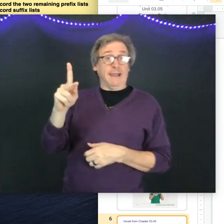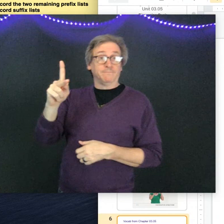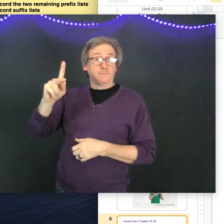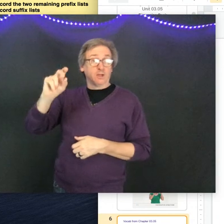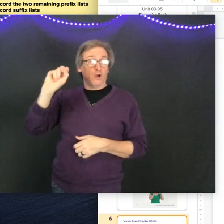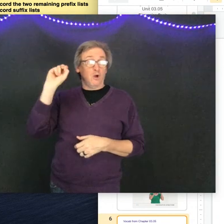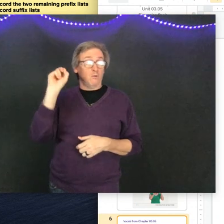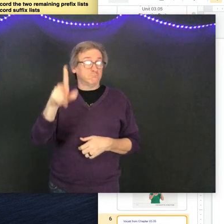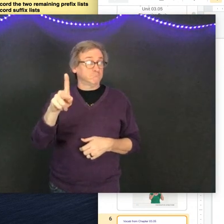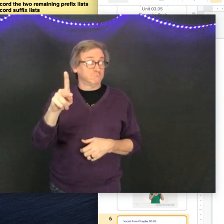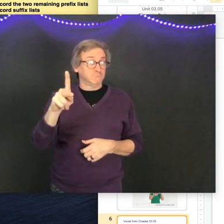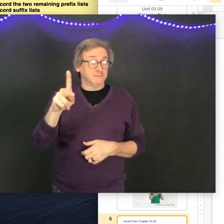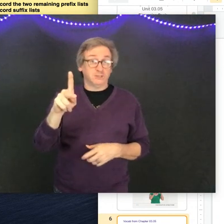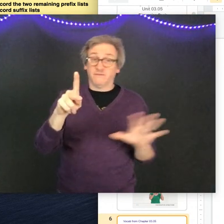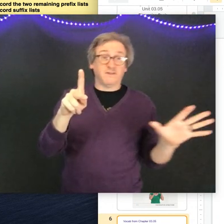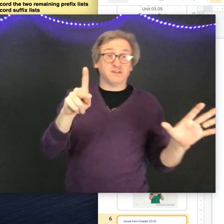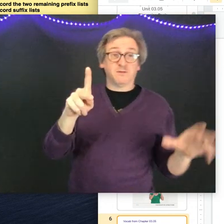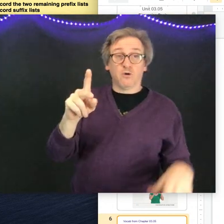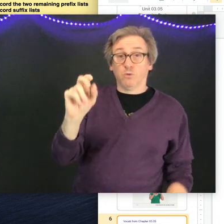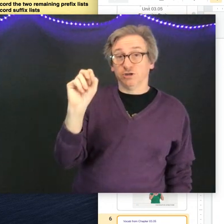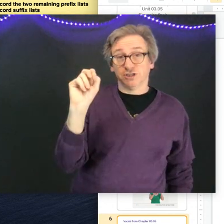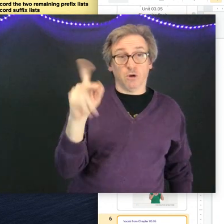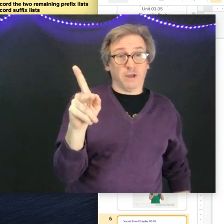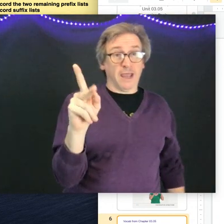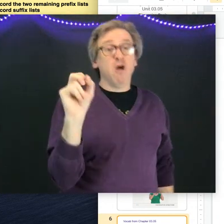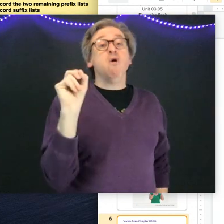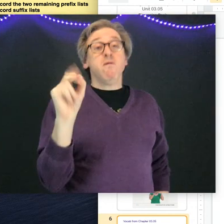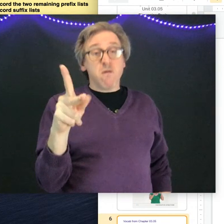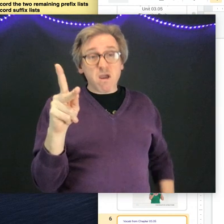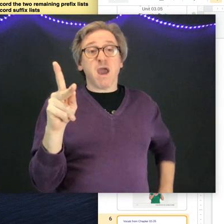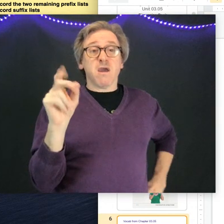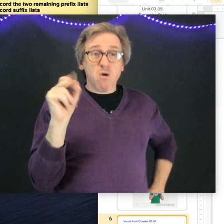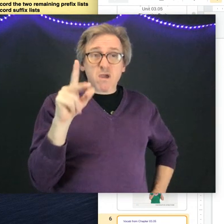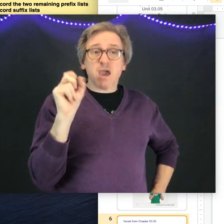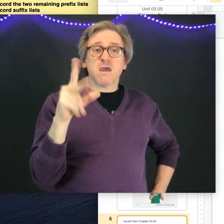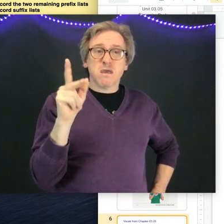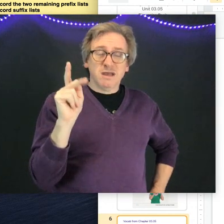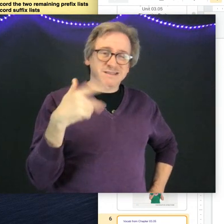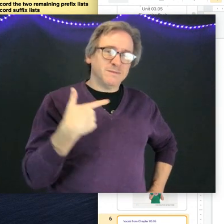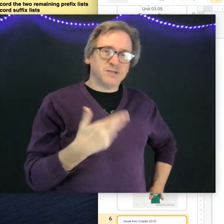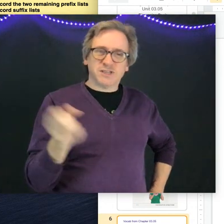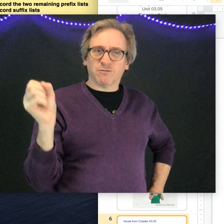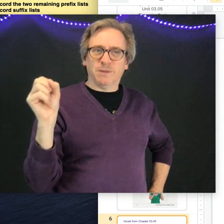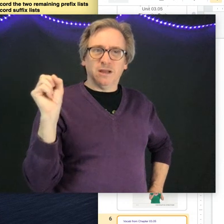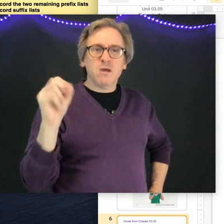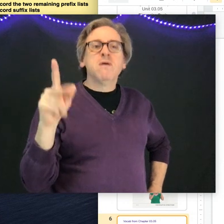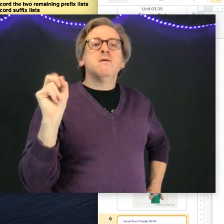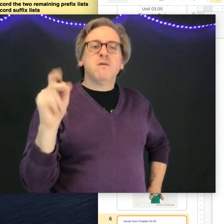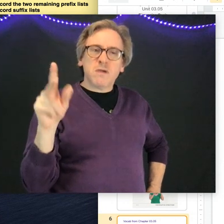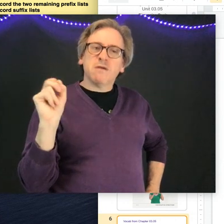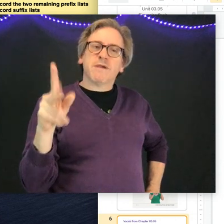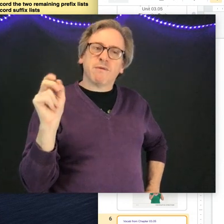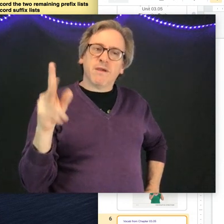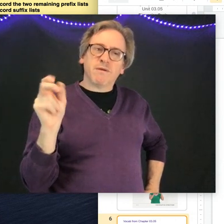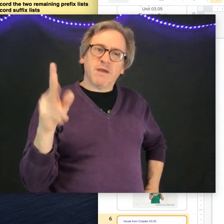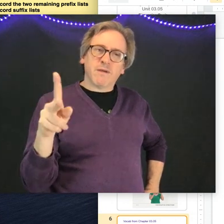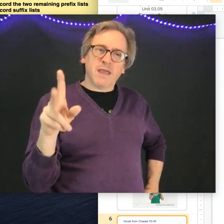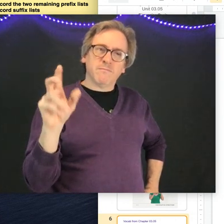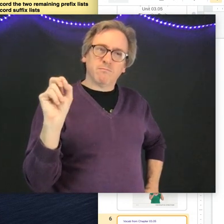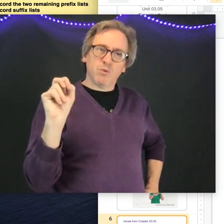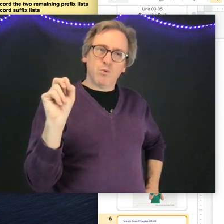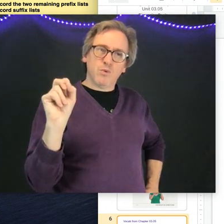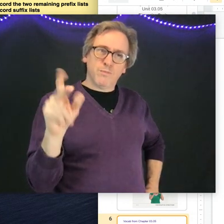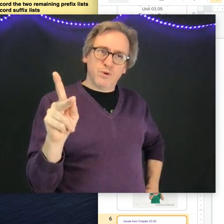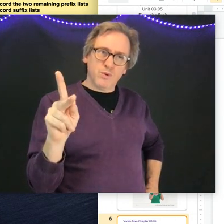Okay. Don't fingerspell the whole word. Just okay. Okay. Okay. Sometimes you'll see it repeated. Okay. Okay. Okay. Okay.